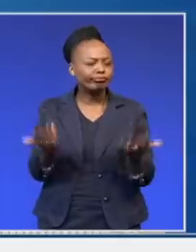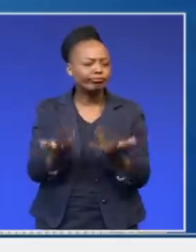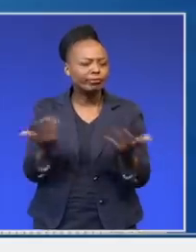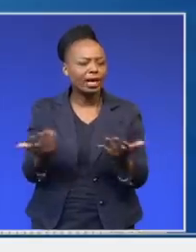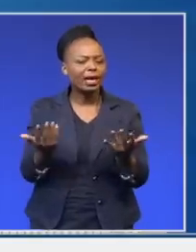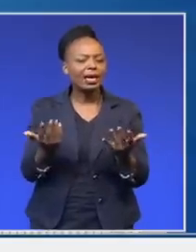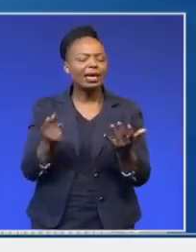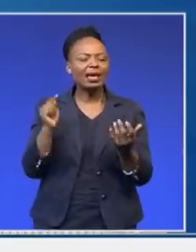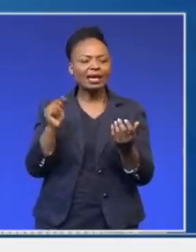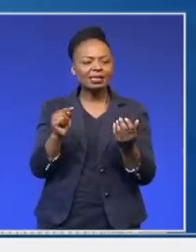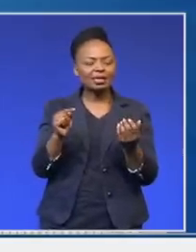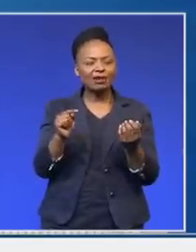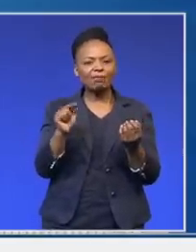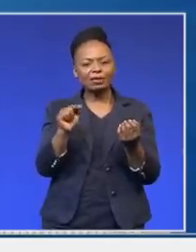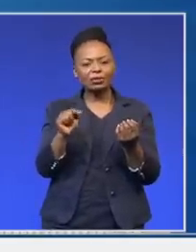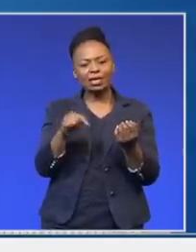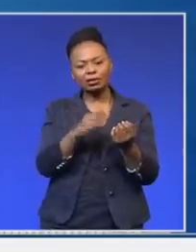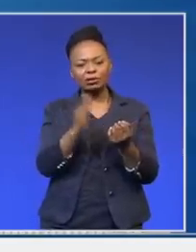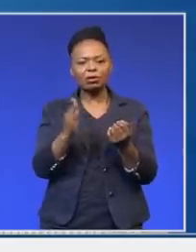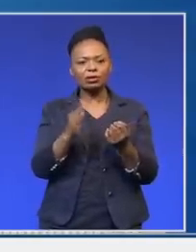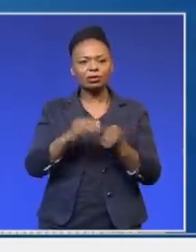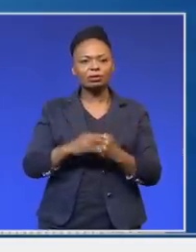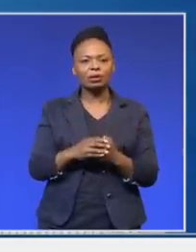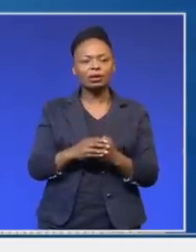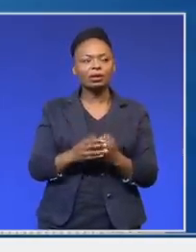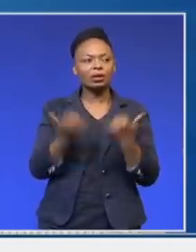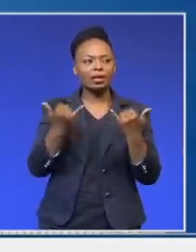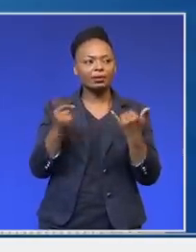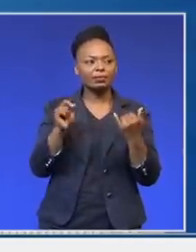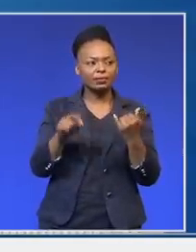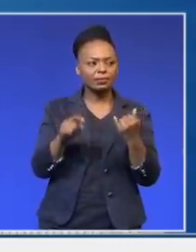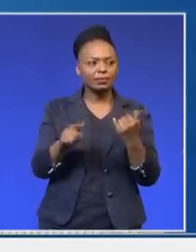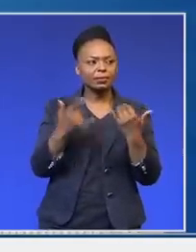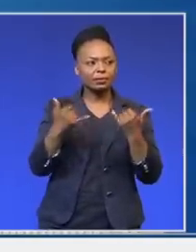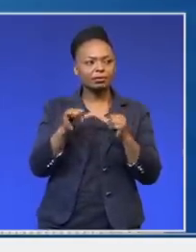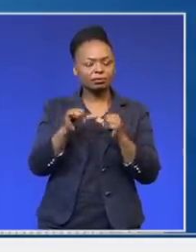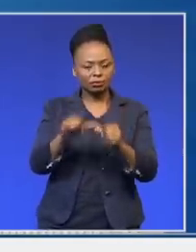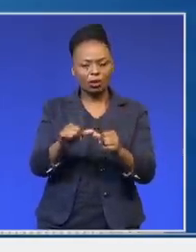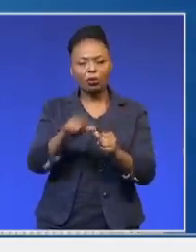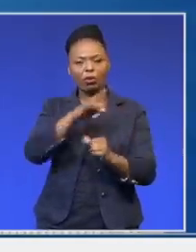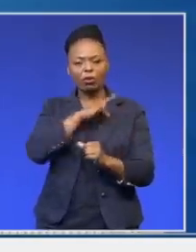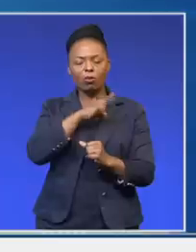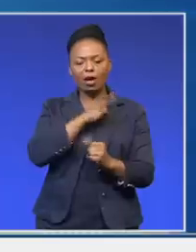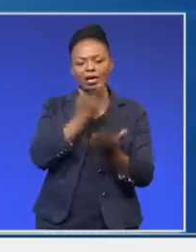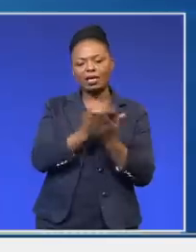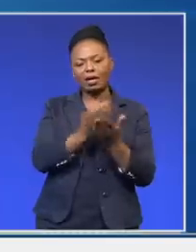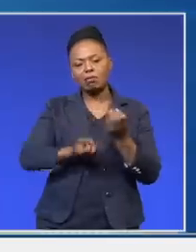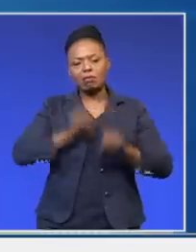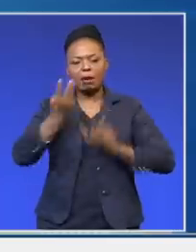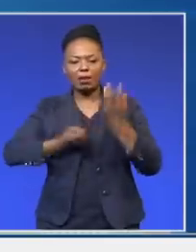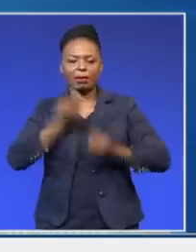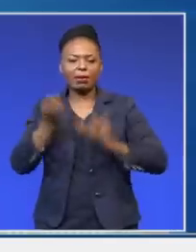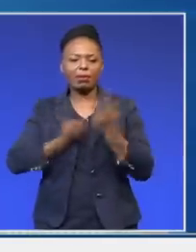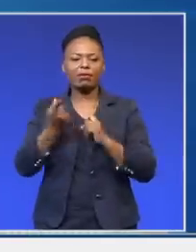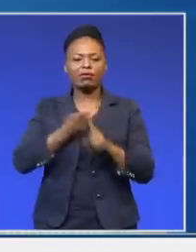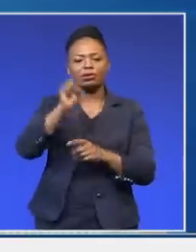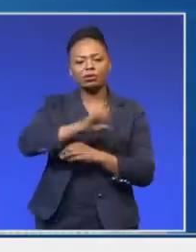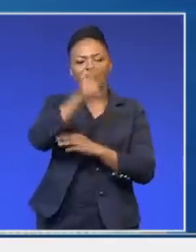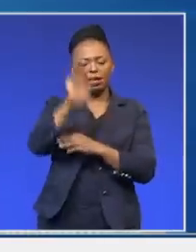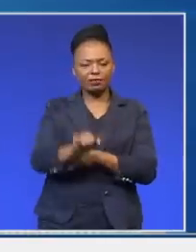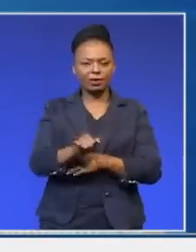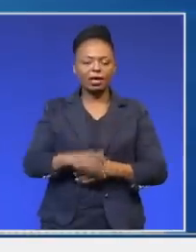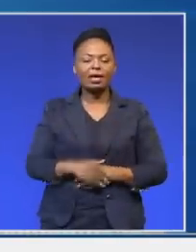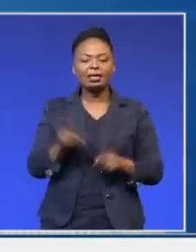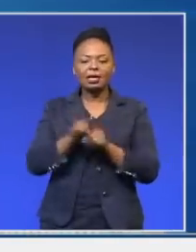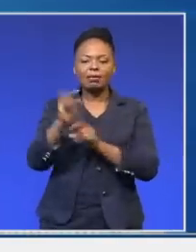of Defence and ask what has happened and then issue a statement publicly to allay the fears that have been expressed by South Africans and at least the